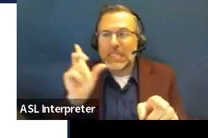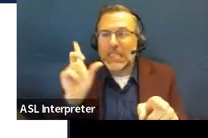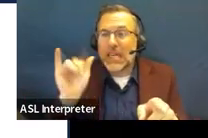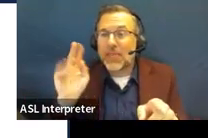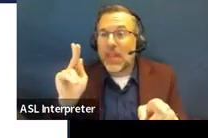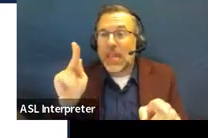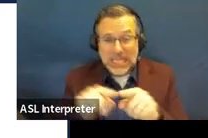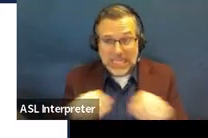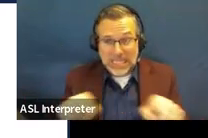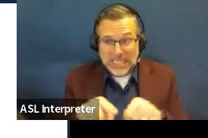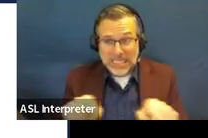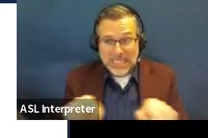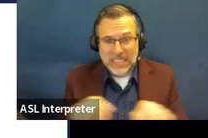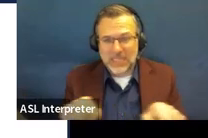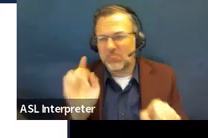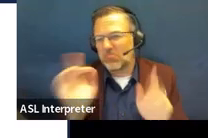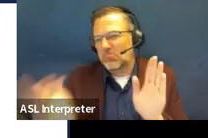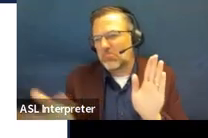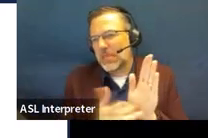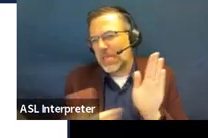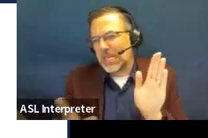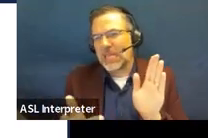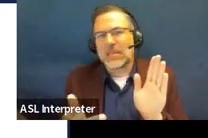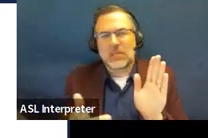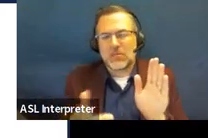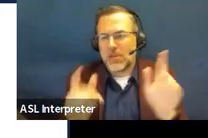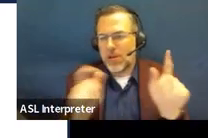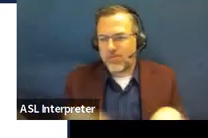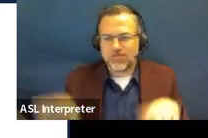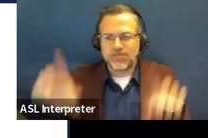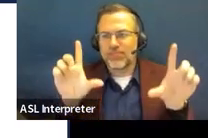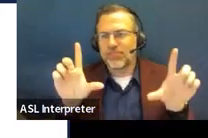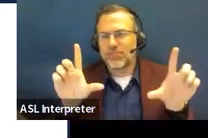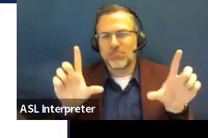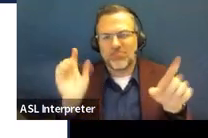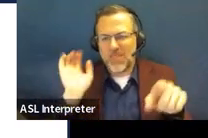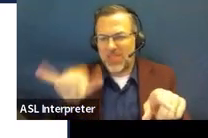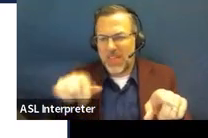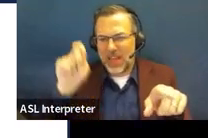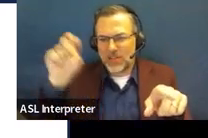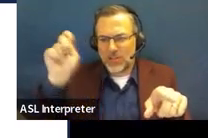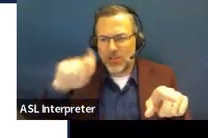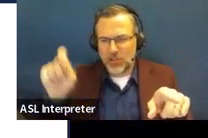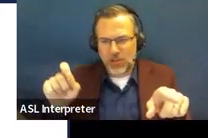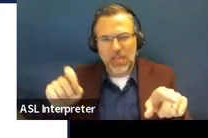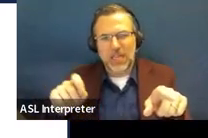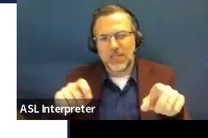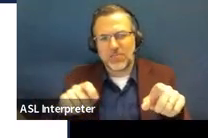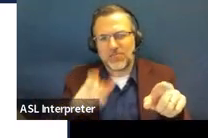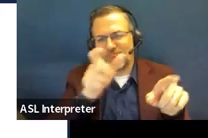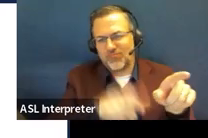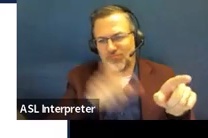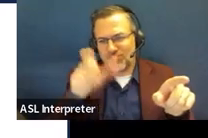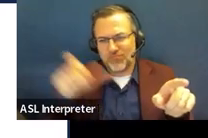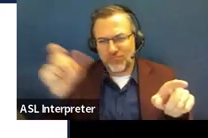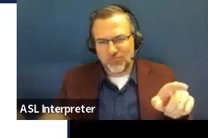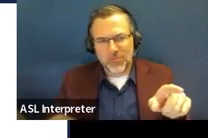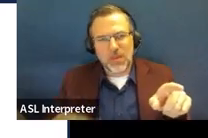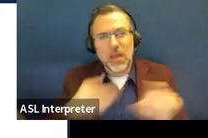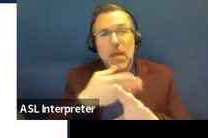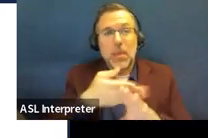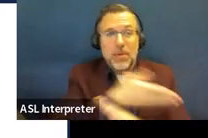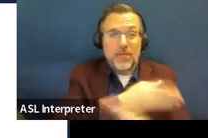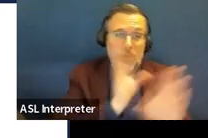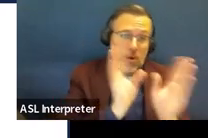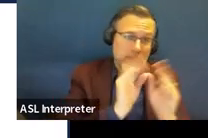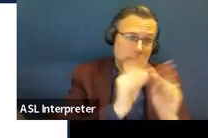to it on the website so you can see this example of a meeting checklist and has some really great ideas. Because this one is broken into before the meeting,